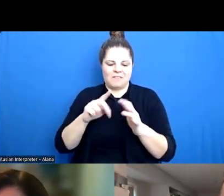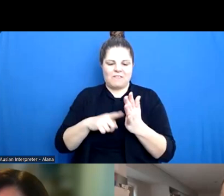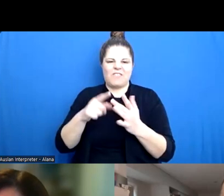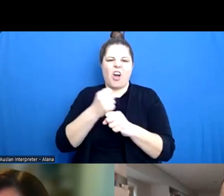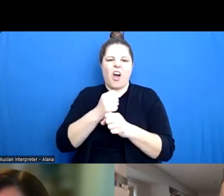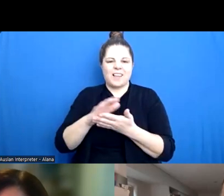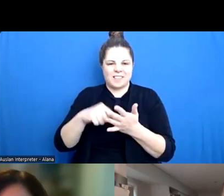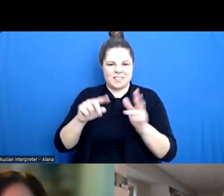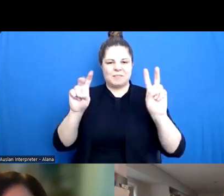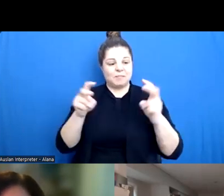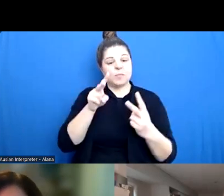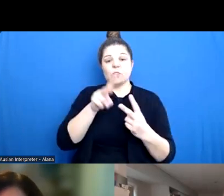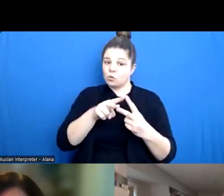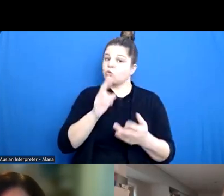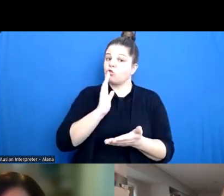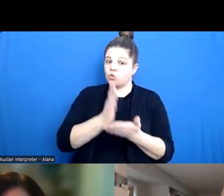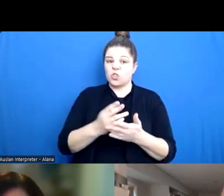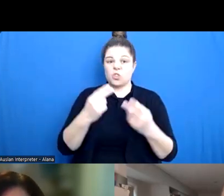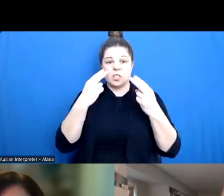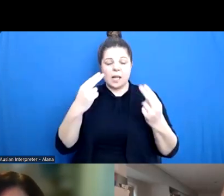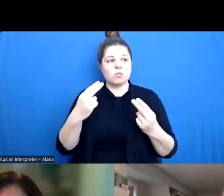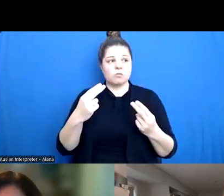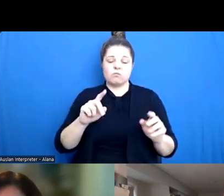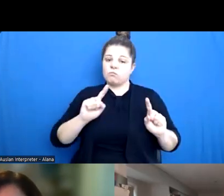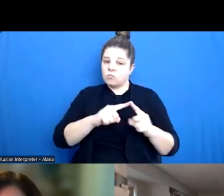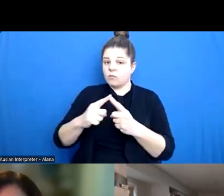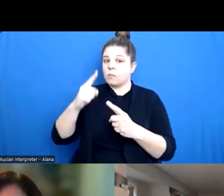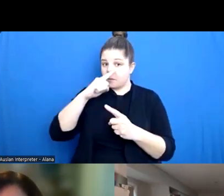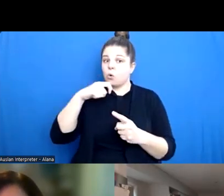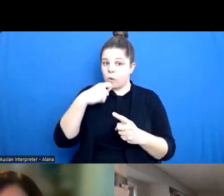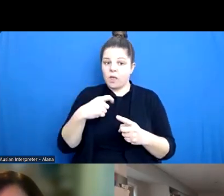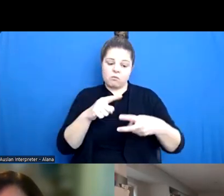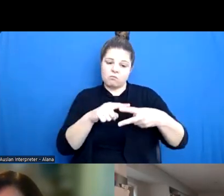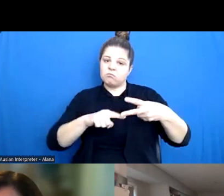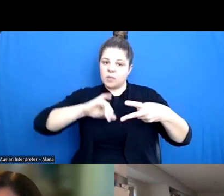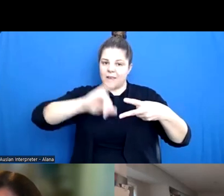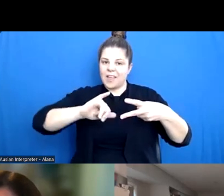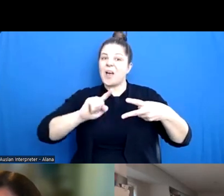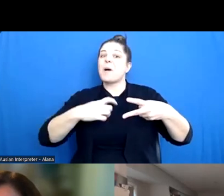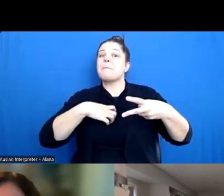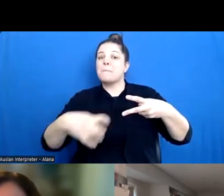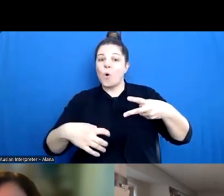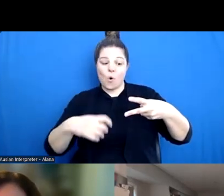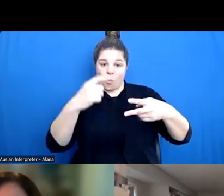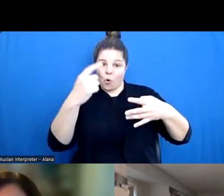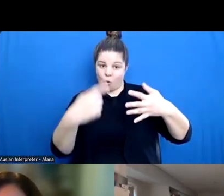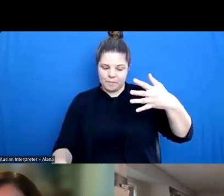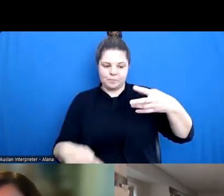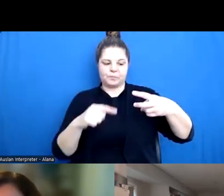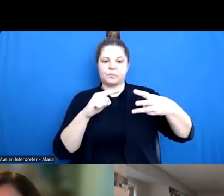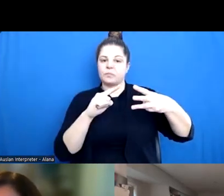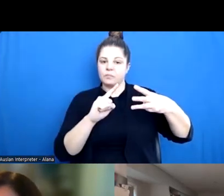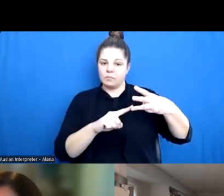really natural responses to threat. But there are others. So freeze in a